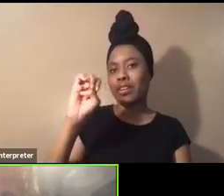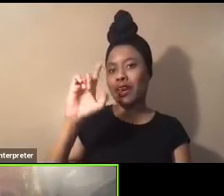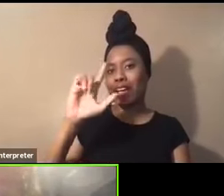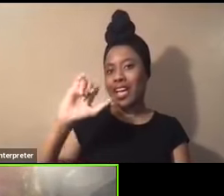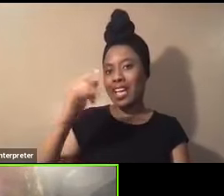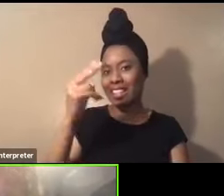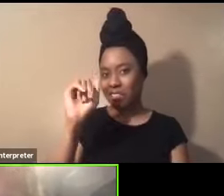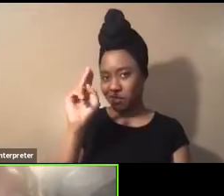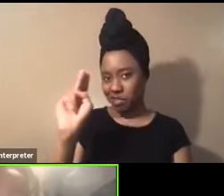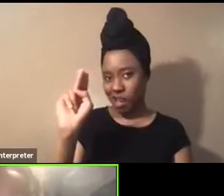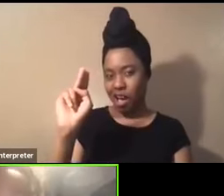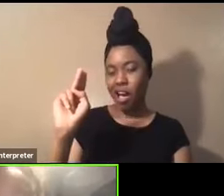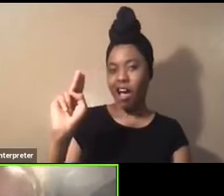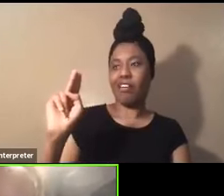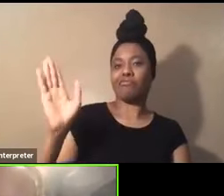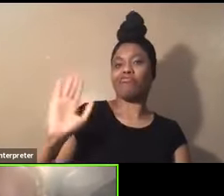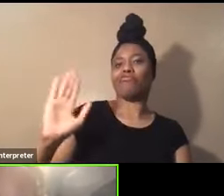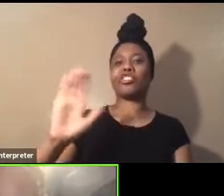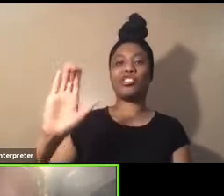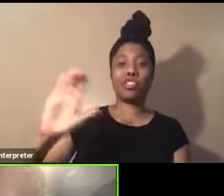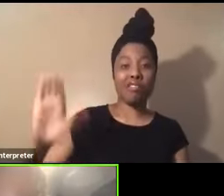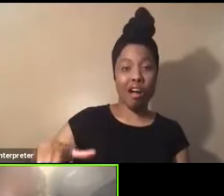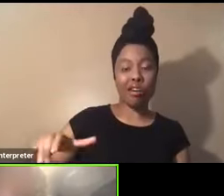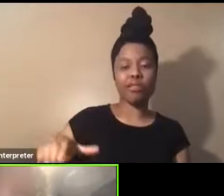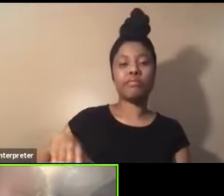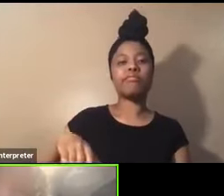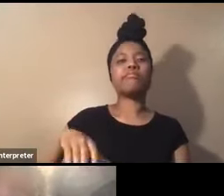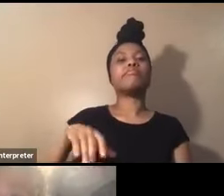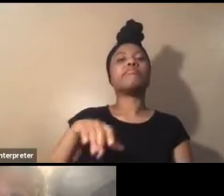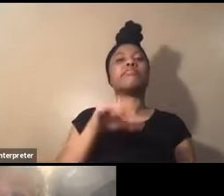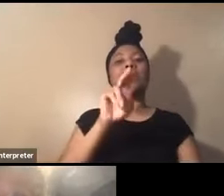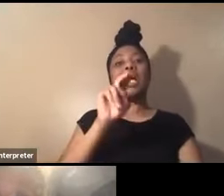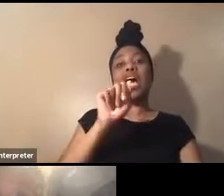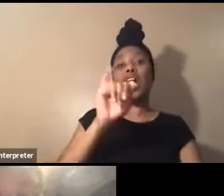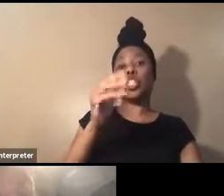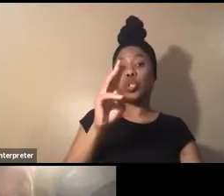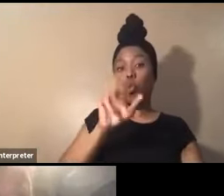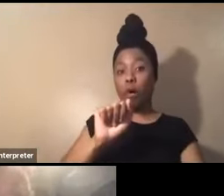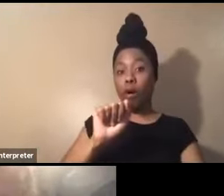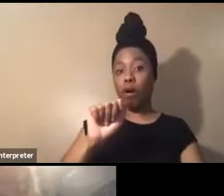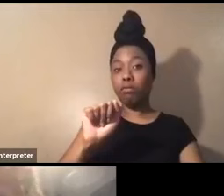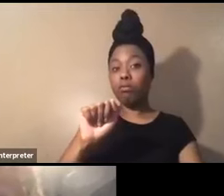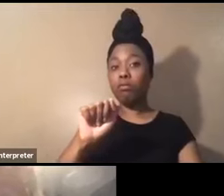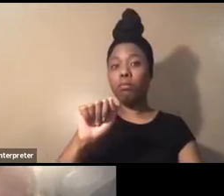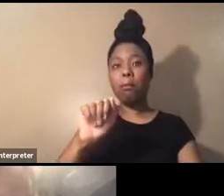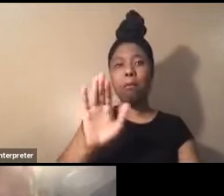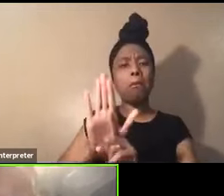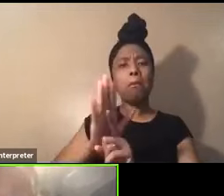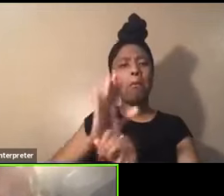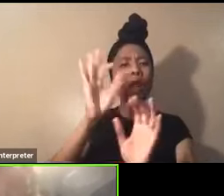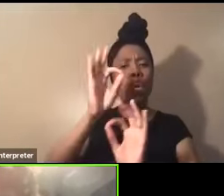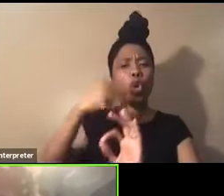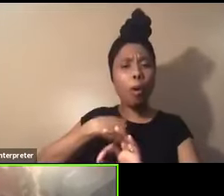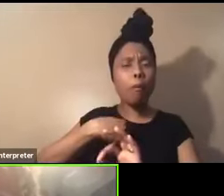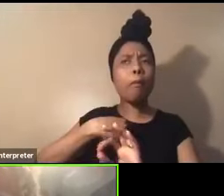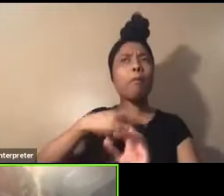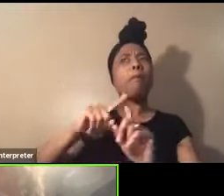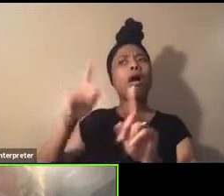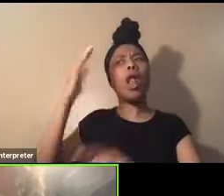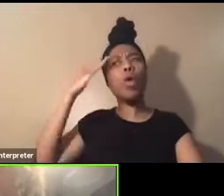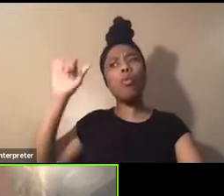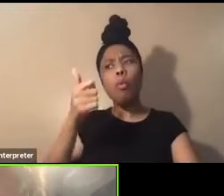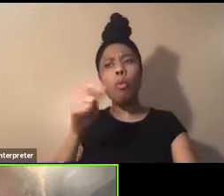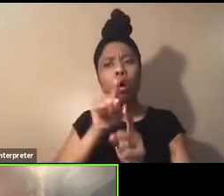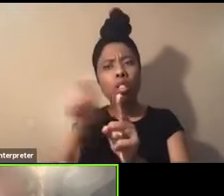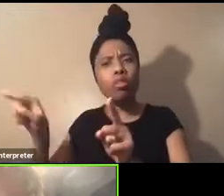out of Chicago and Najwa, she, uh, you know, she didn't really know me. knew Andrea and,